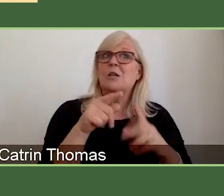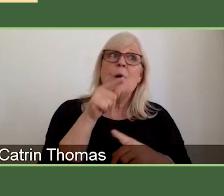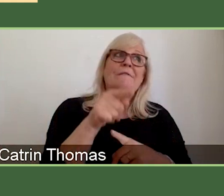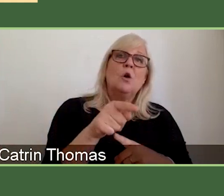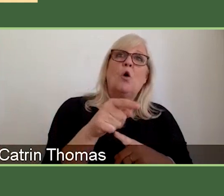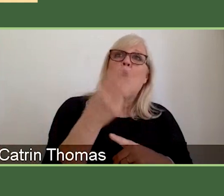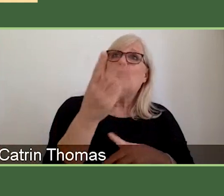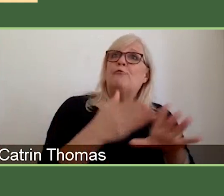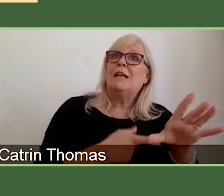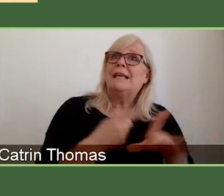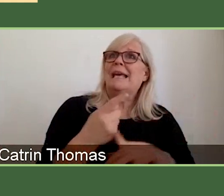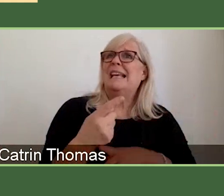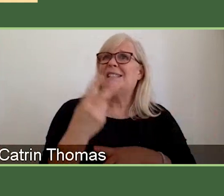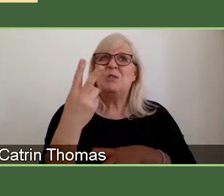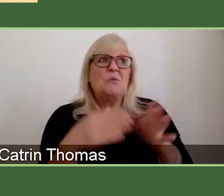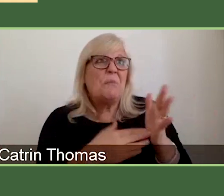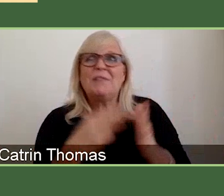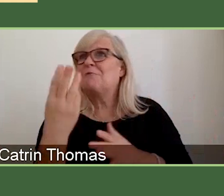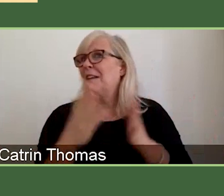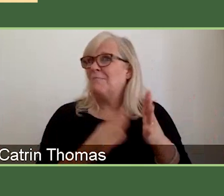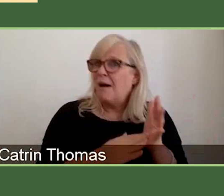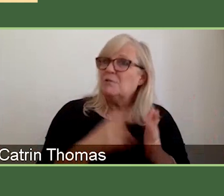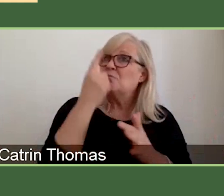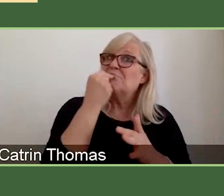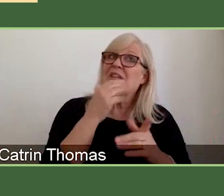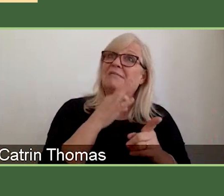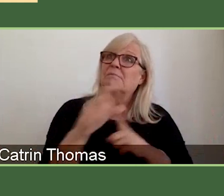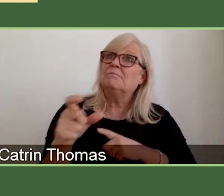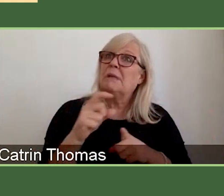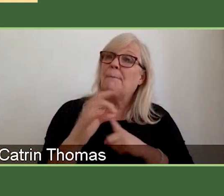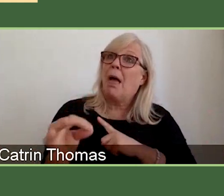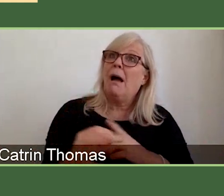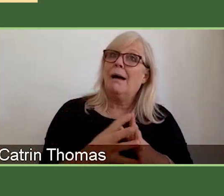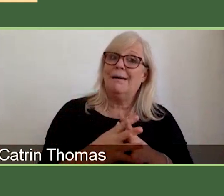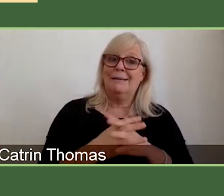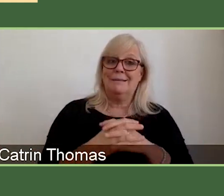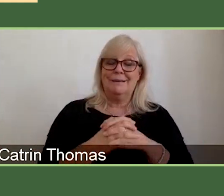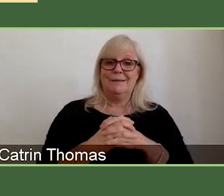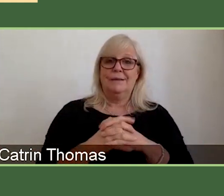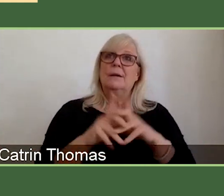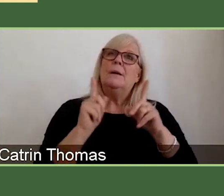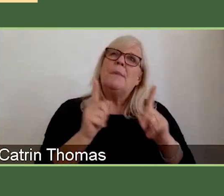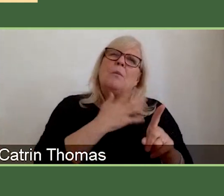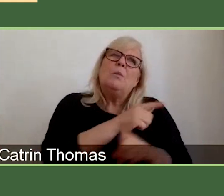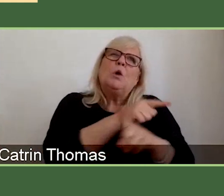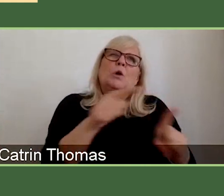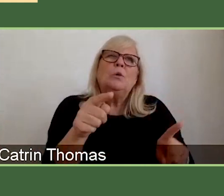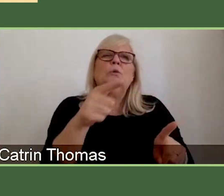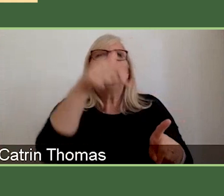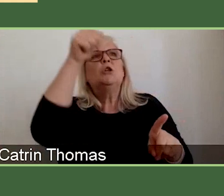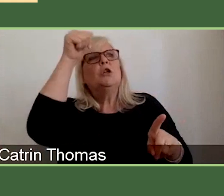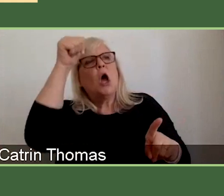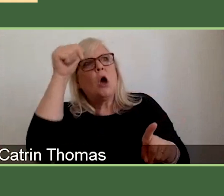But we do want people to recognise that this is a scheme for those early career researchers